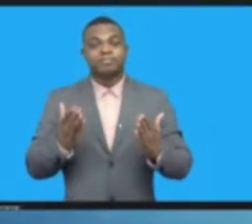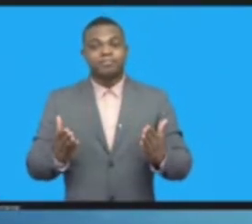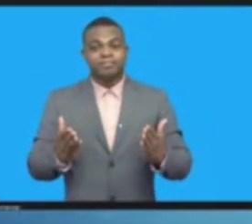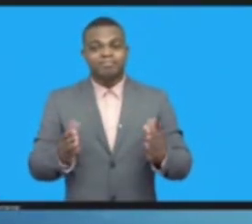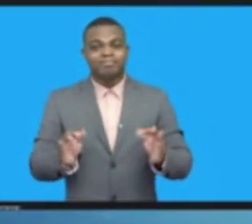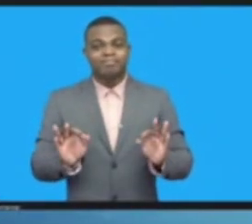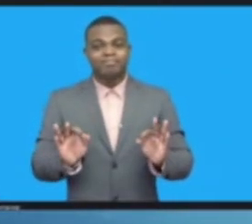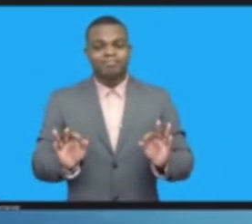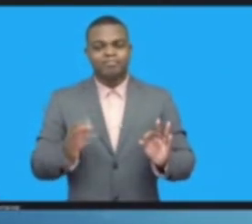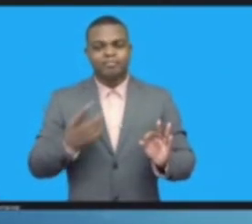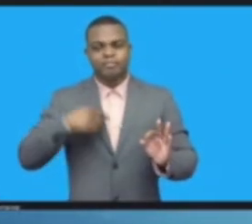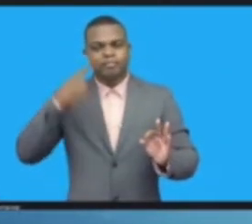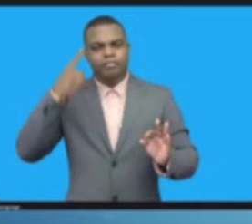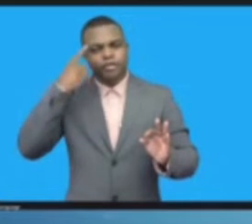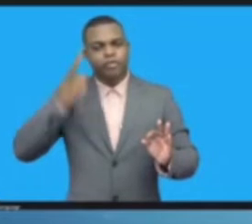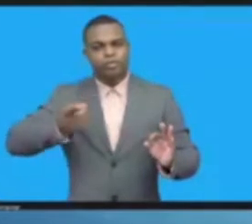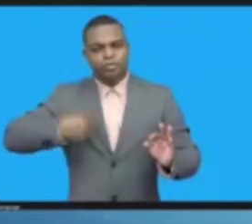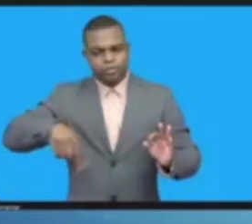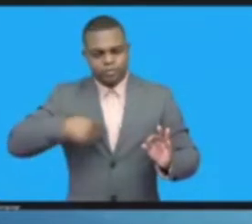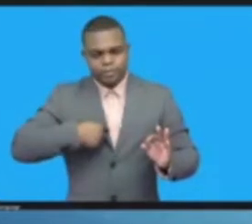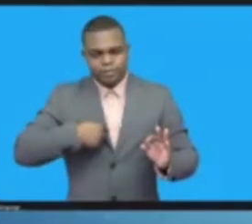If you could take your seats, please.